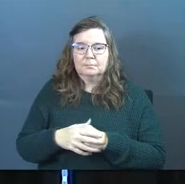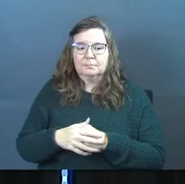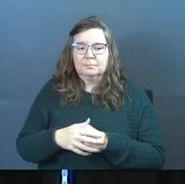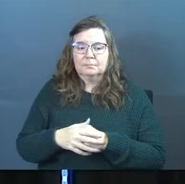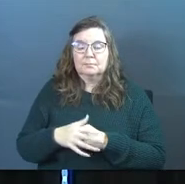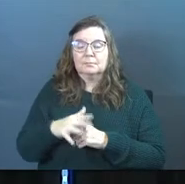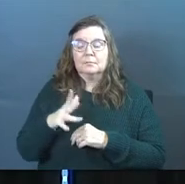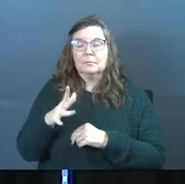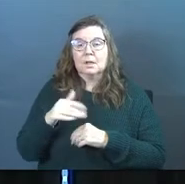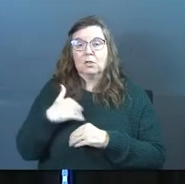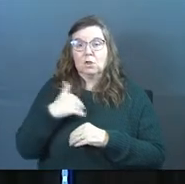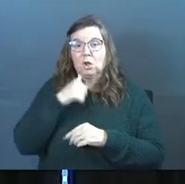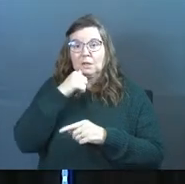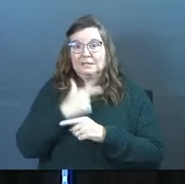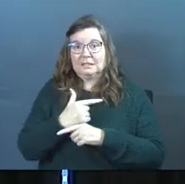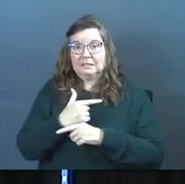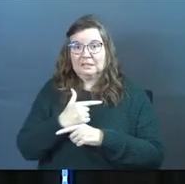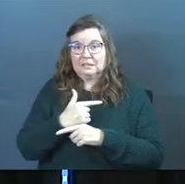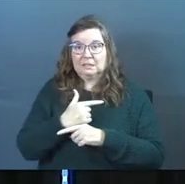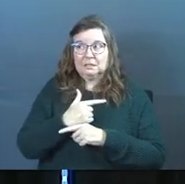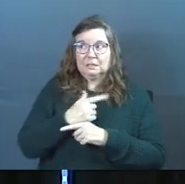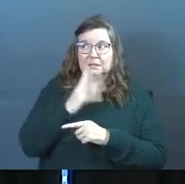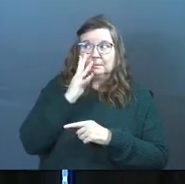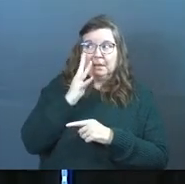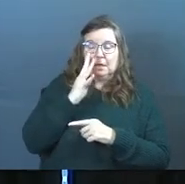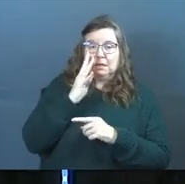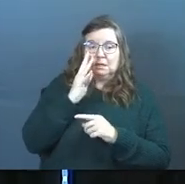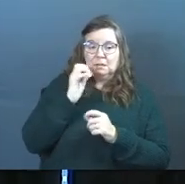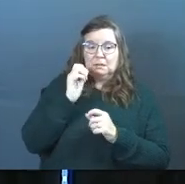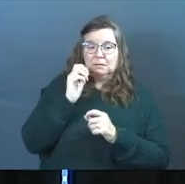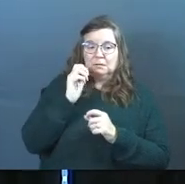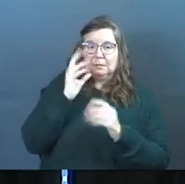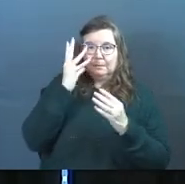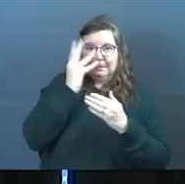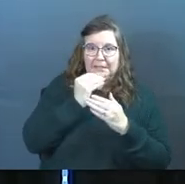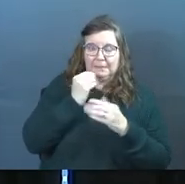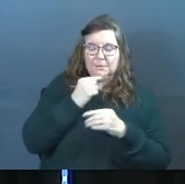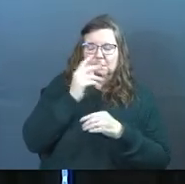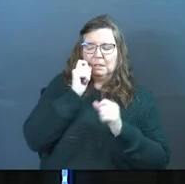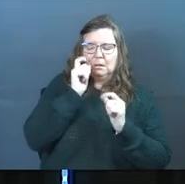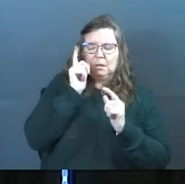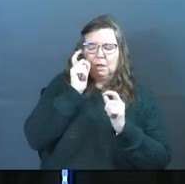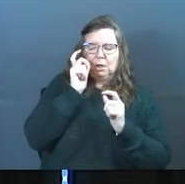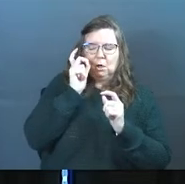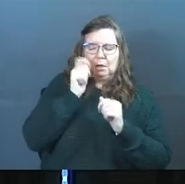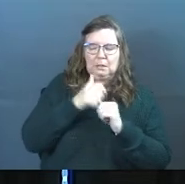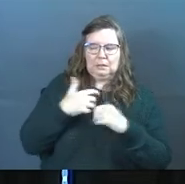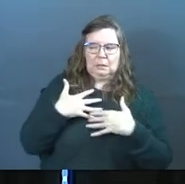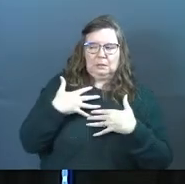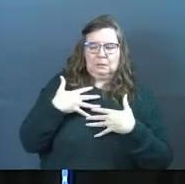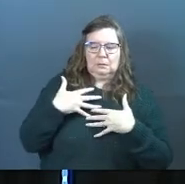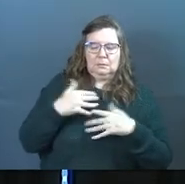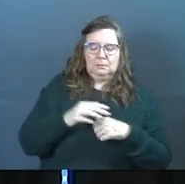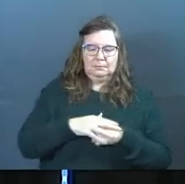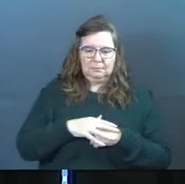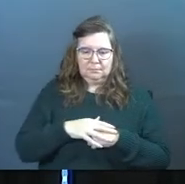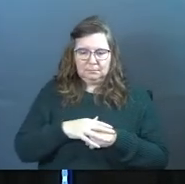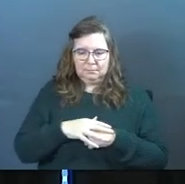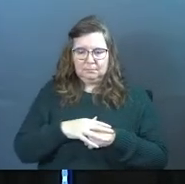The younger sister is pretending to be awake. She actually hears the whole thing happen, but she's terrified. You can imagine.